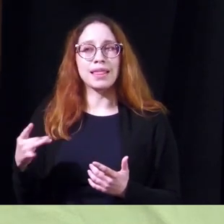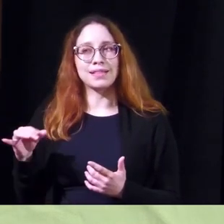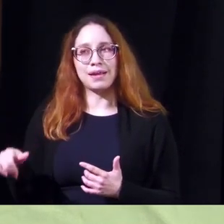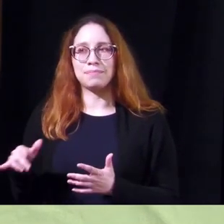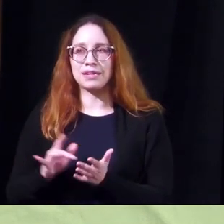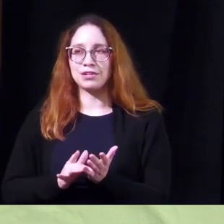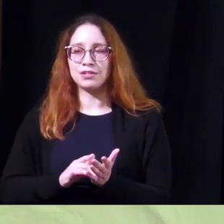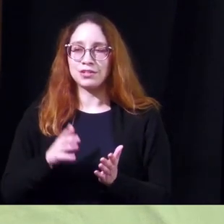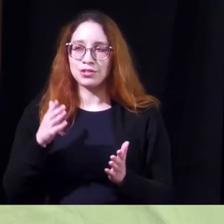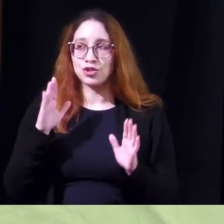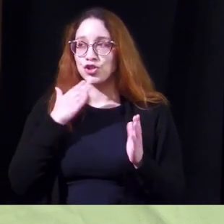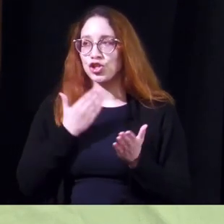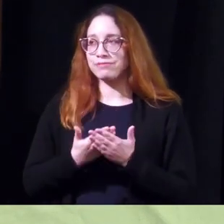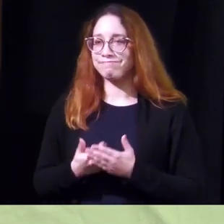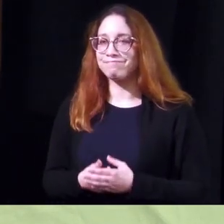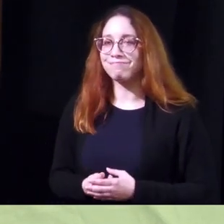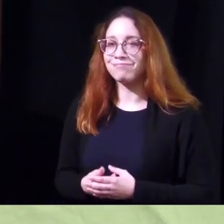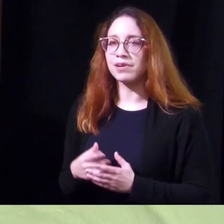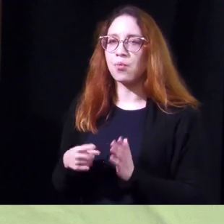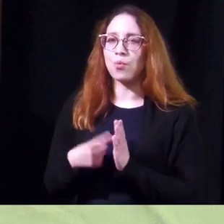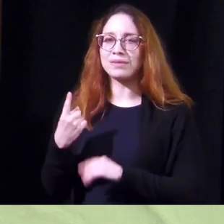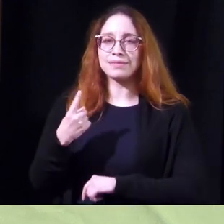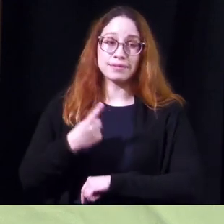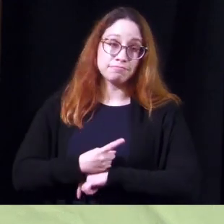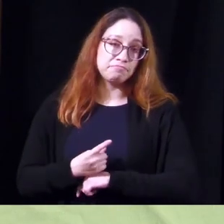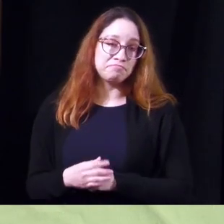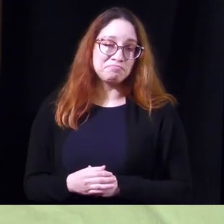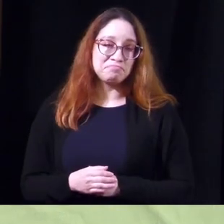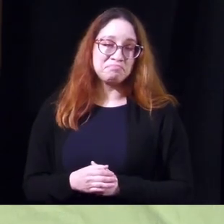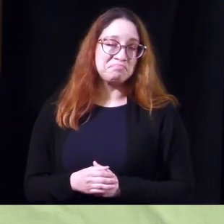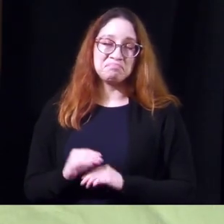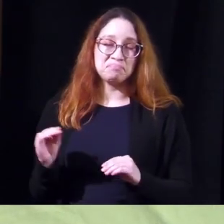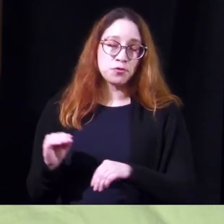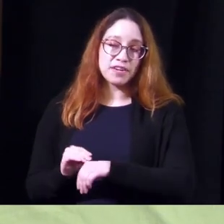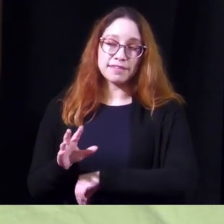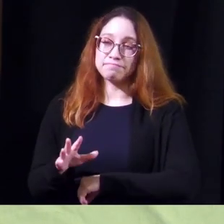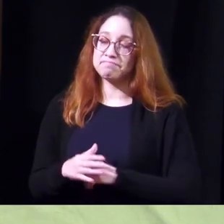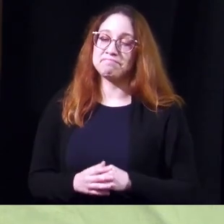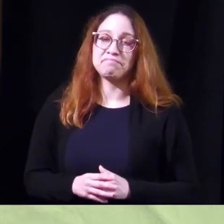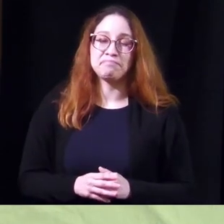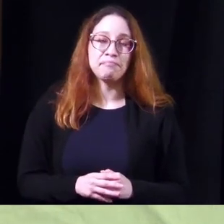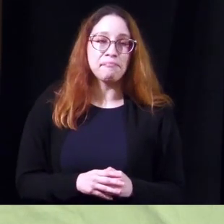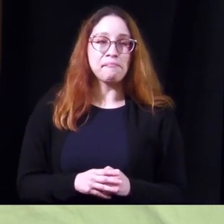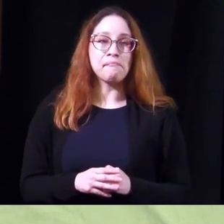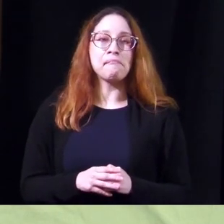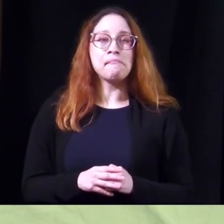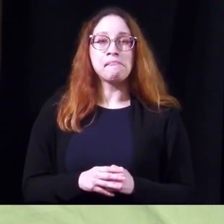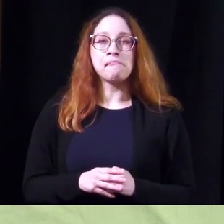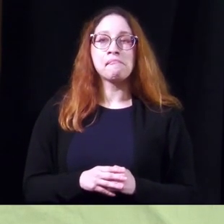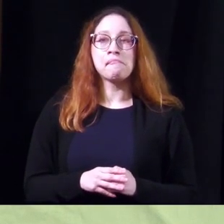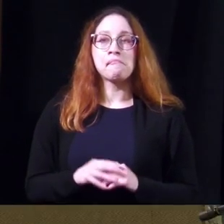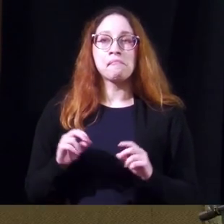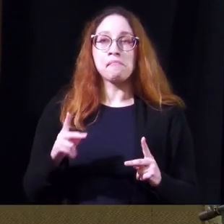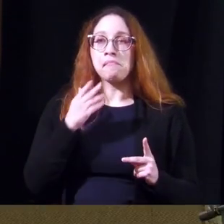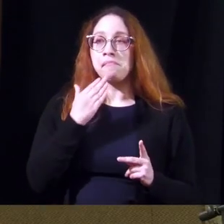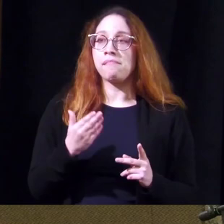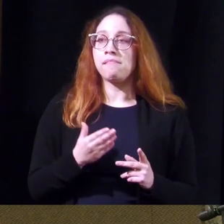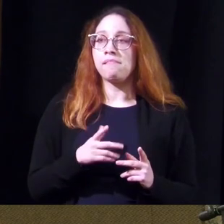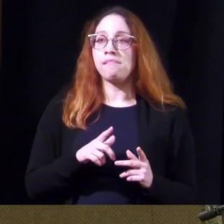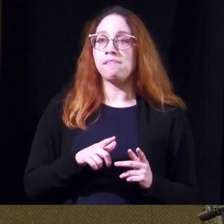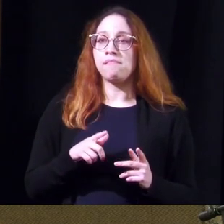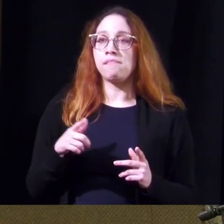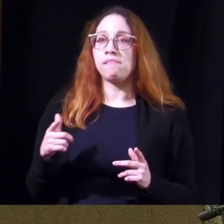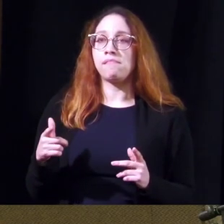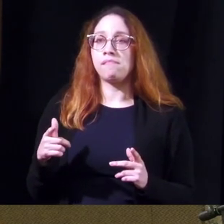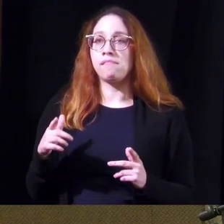those they're really very good they're once a day they don't have side effects okay thank you next back to